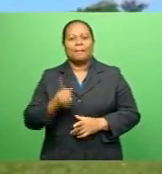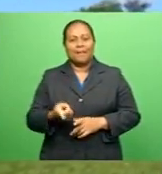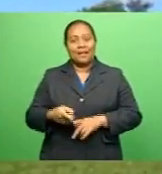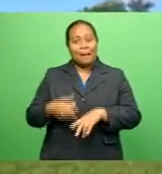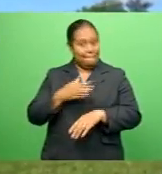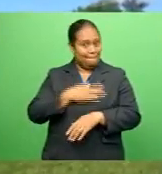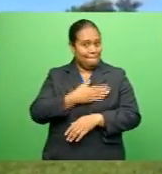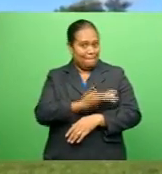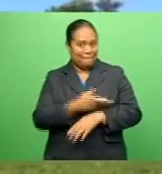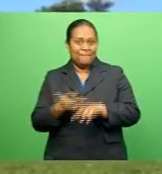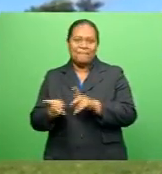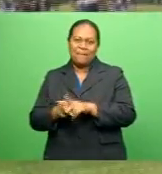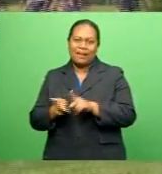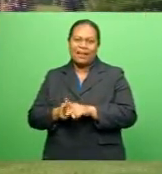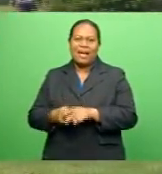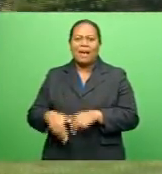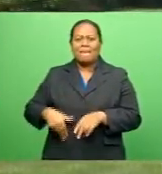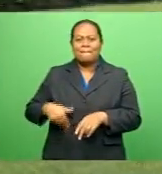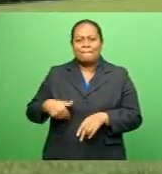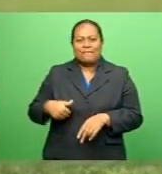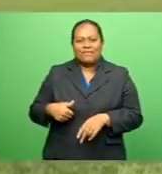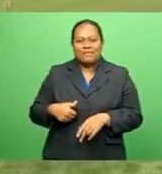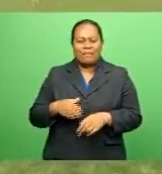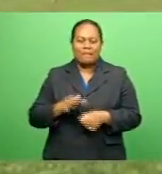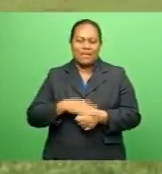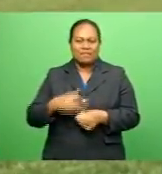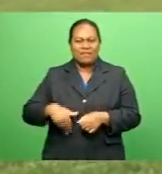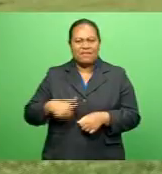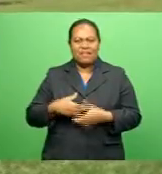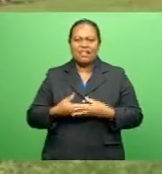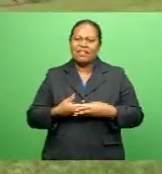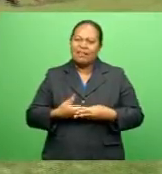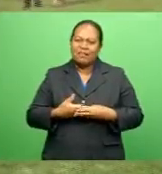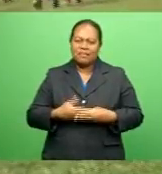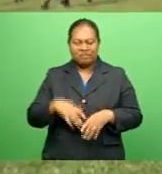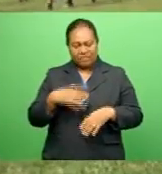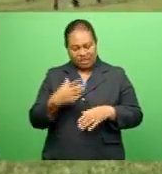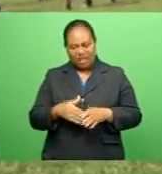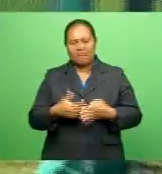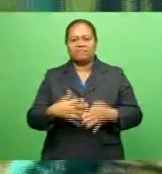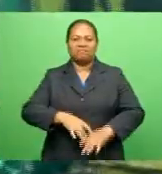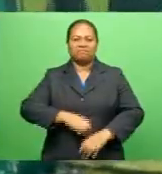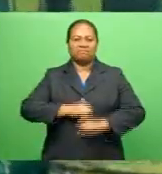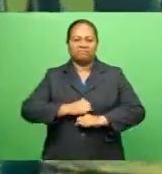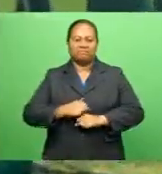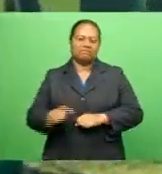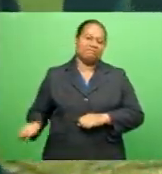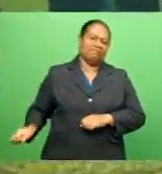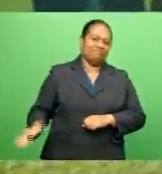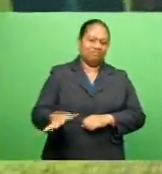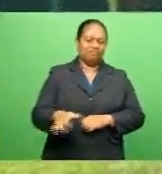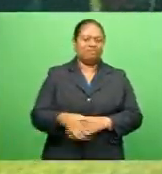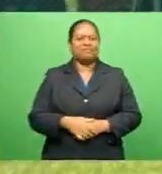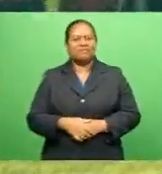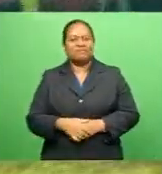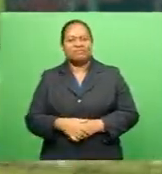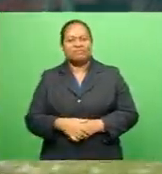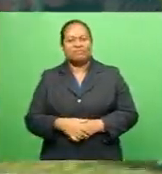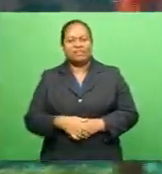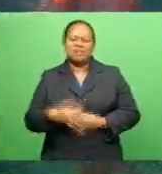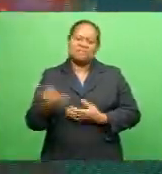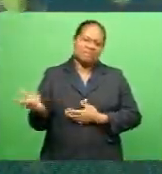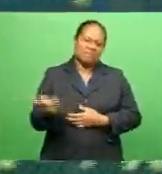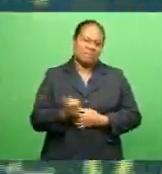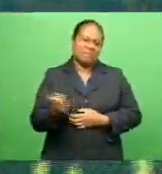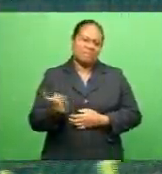feel comfortable And it gave me some confidence to throw to me We've also been bringing her for summer